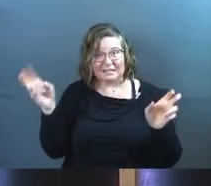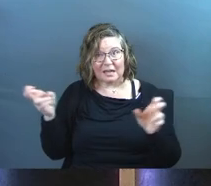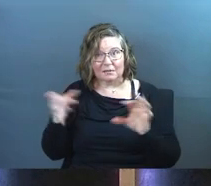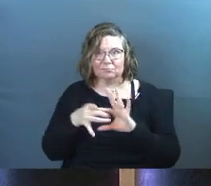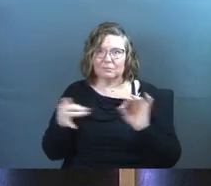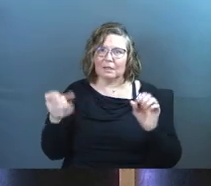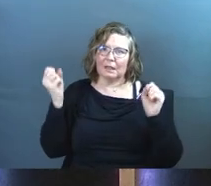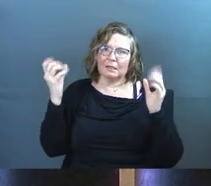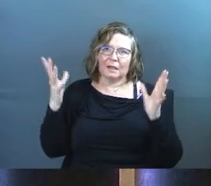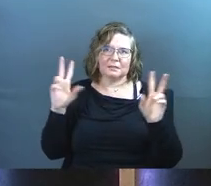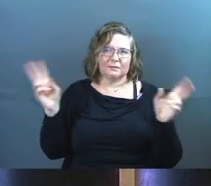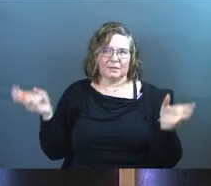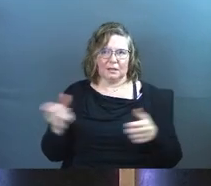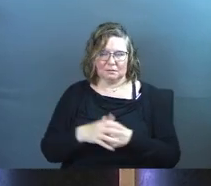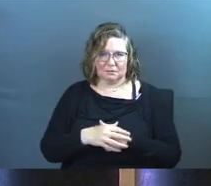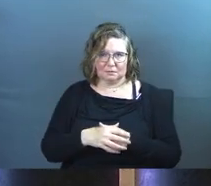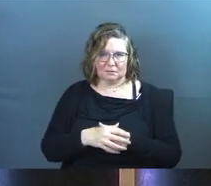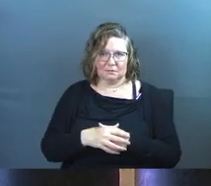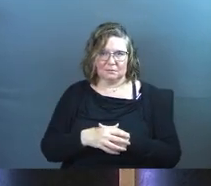He's got lots of titles.